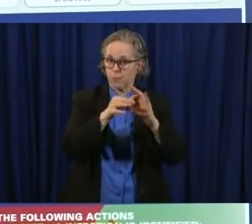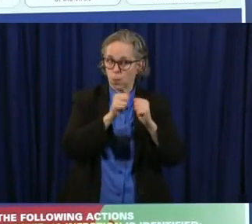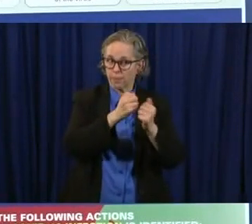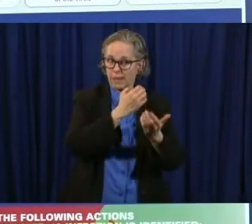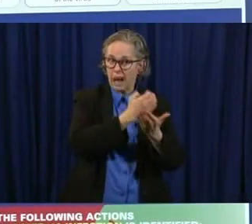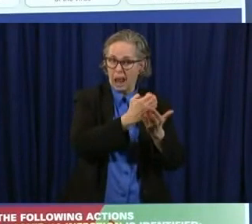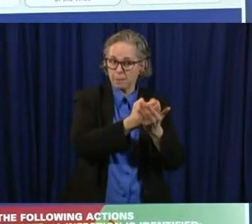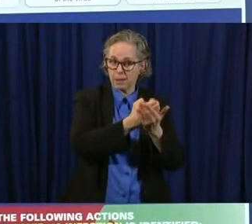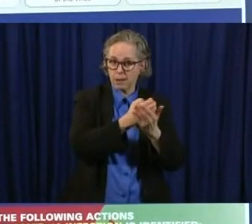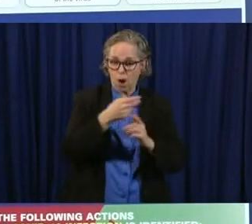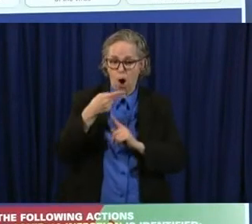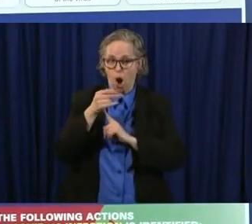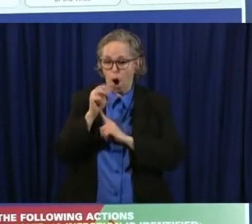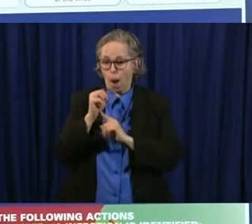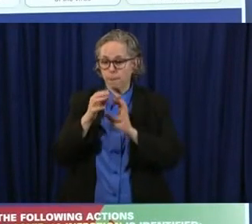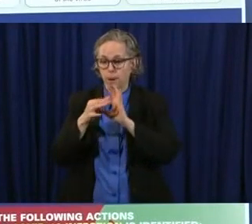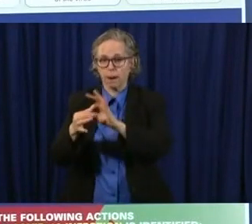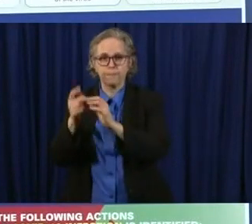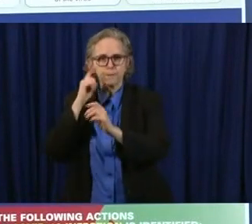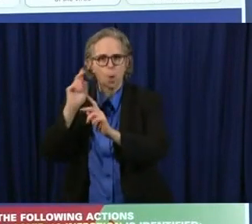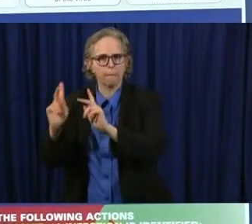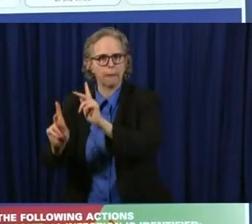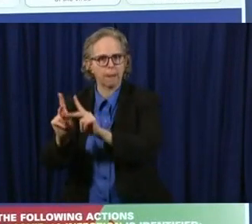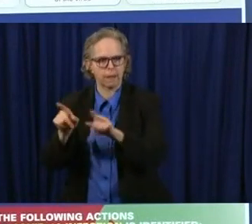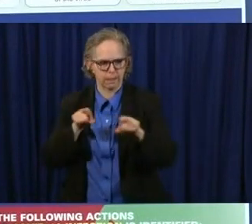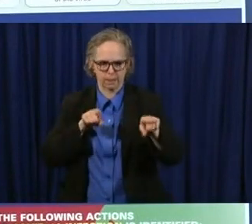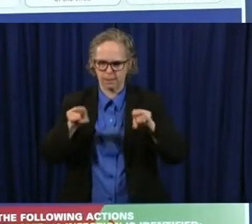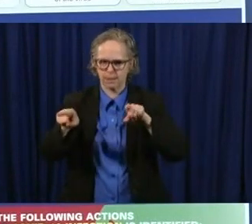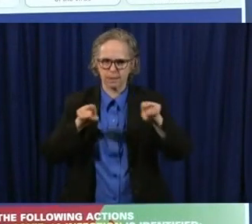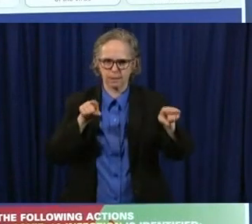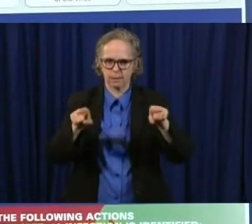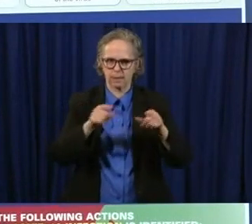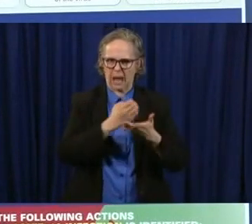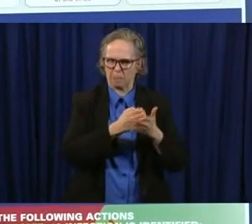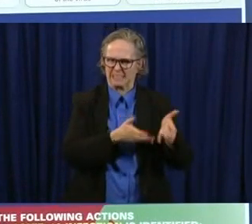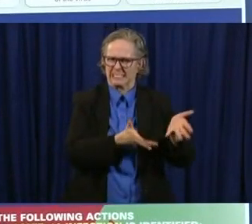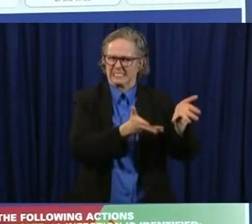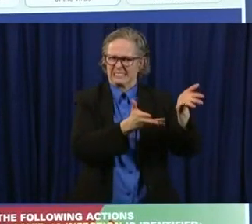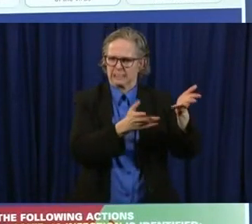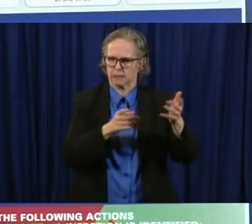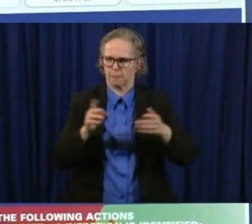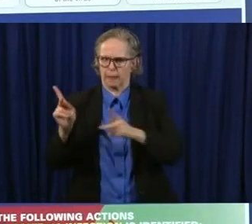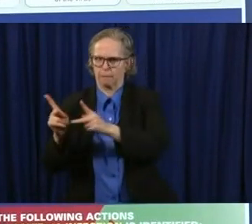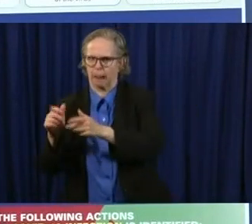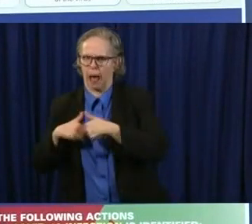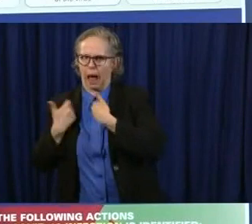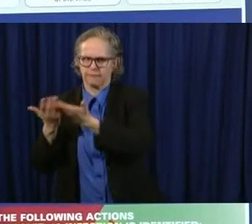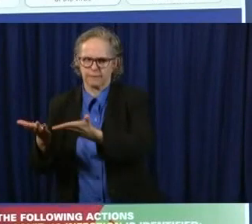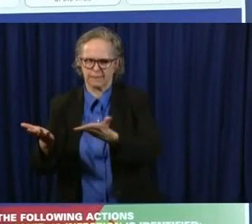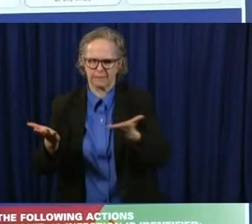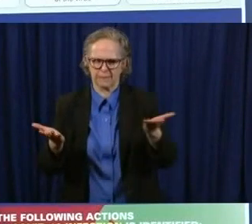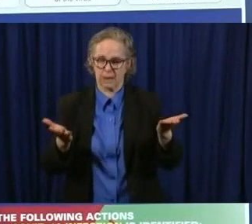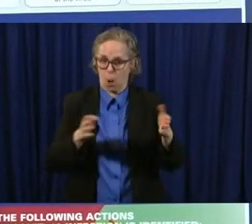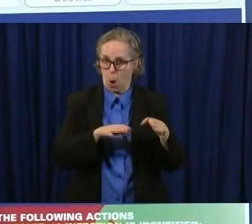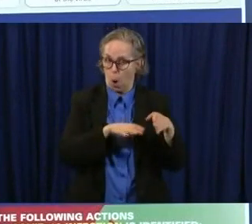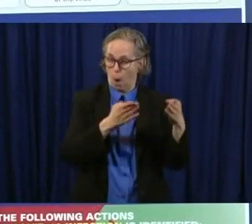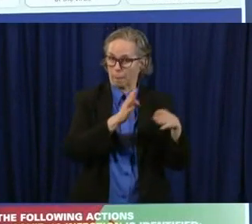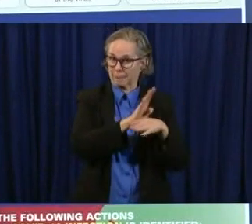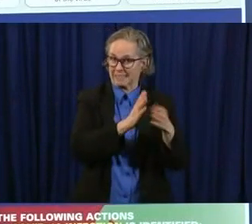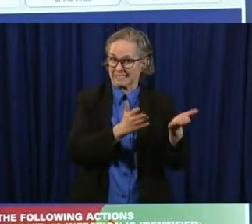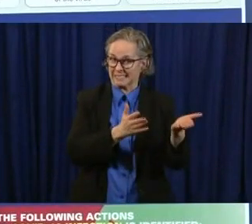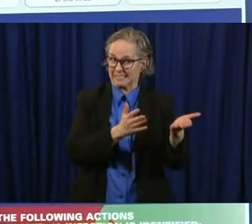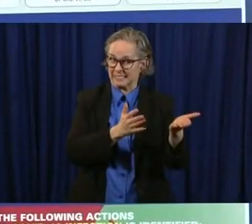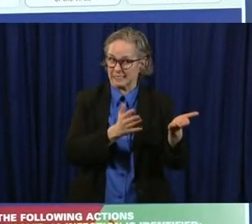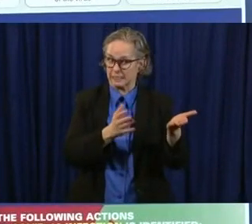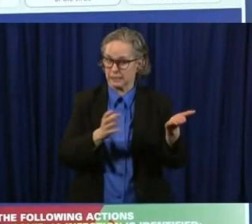for business to really come back people have to feel safe and so